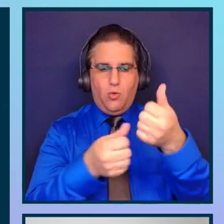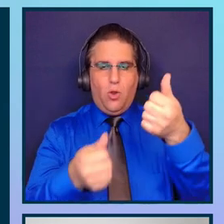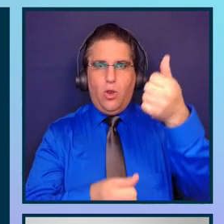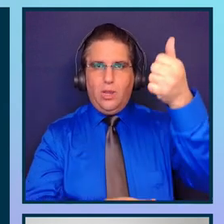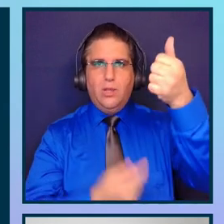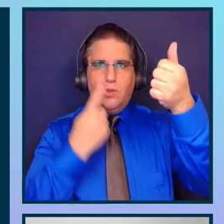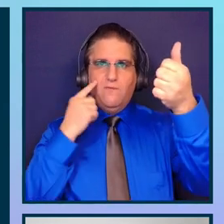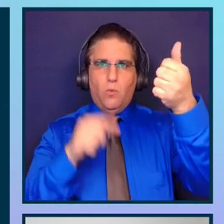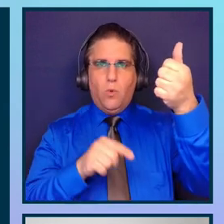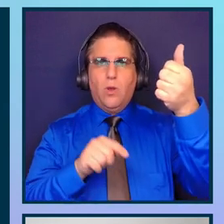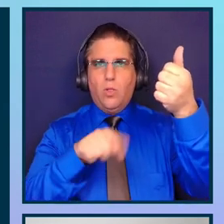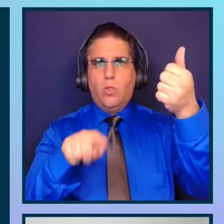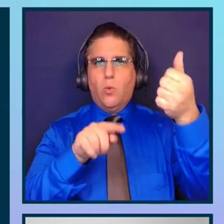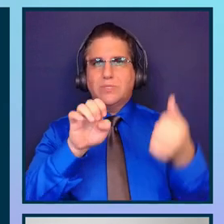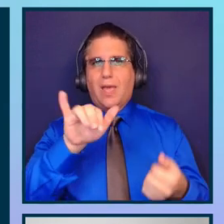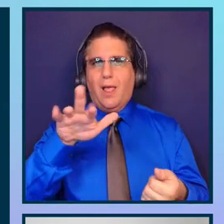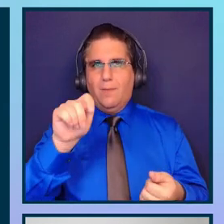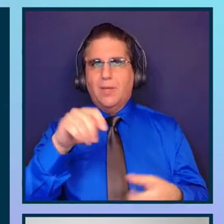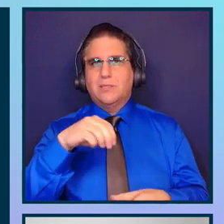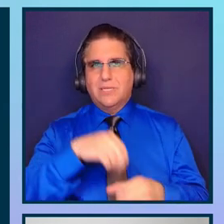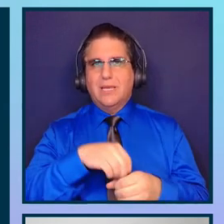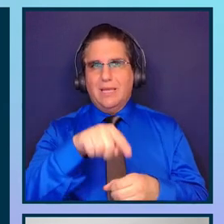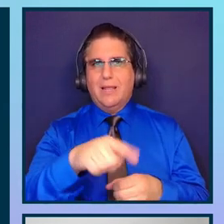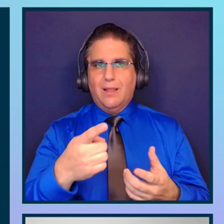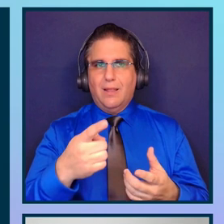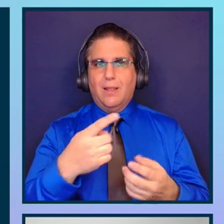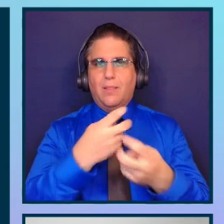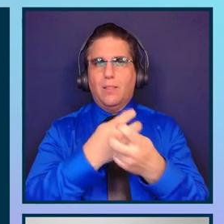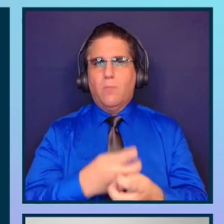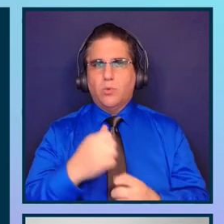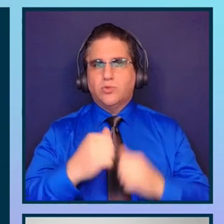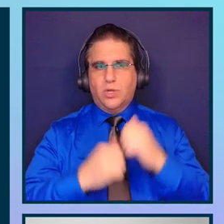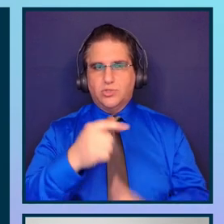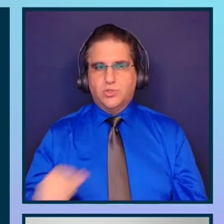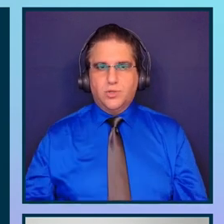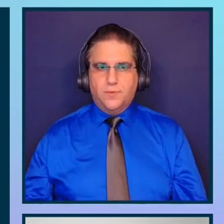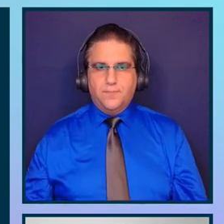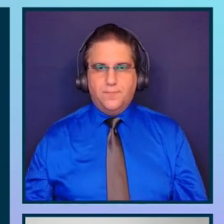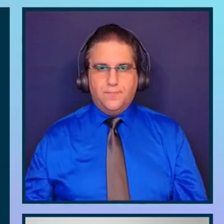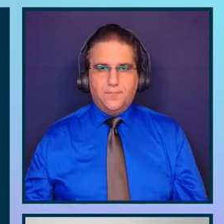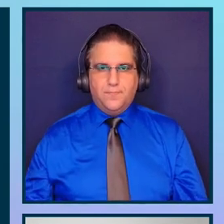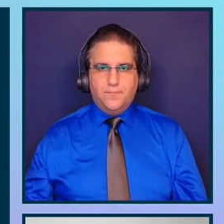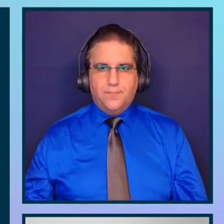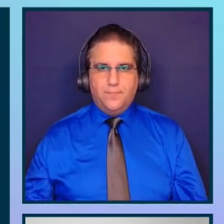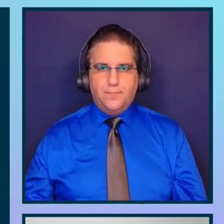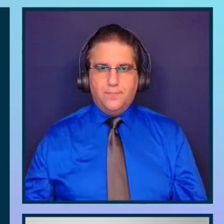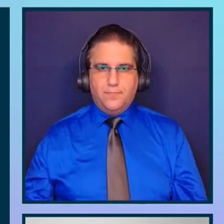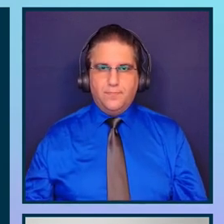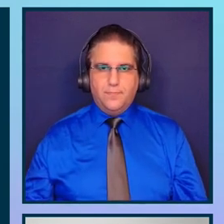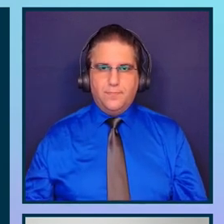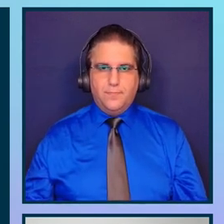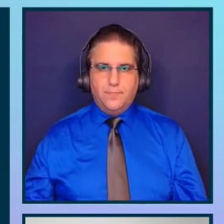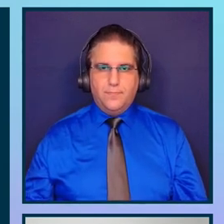elements in the DOM structure. As well, Firefox has